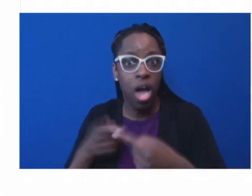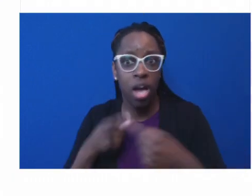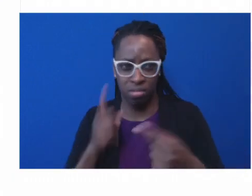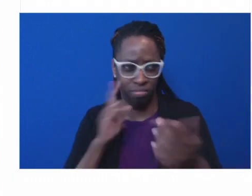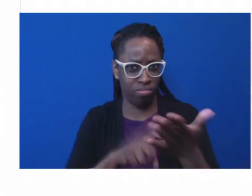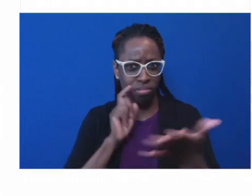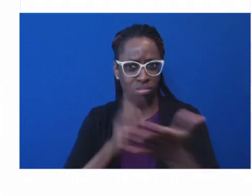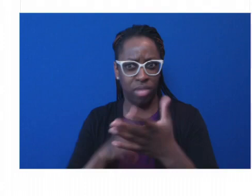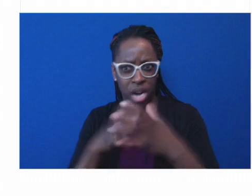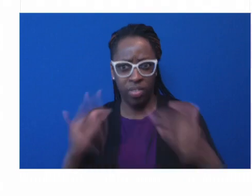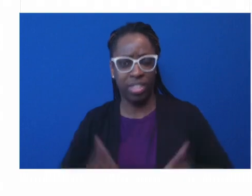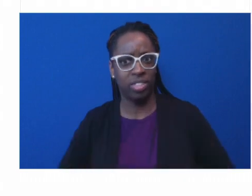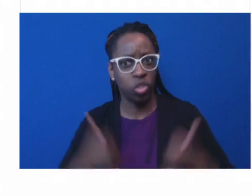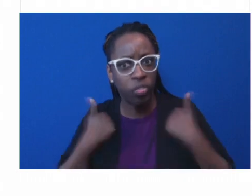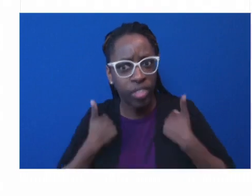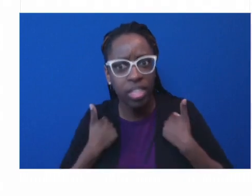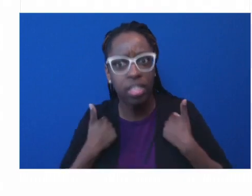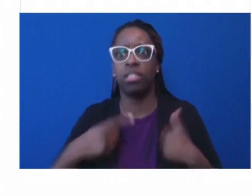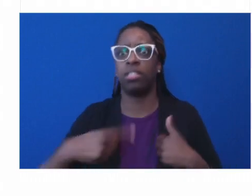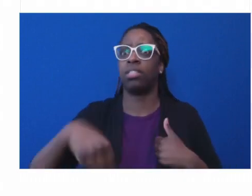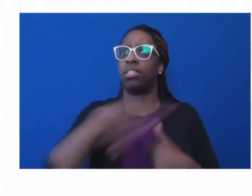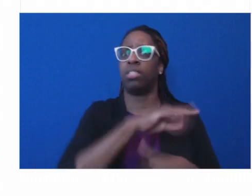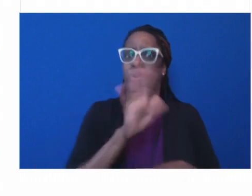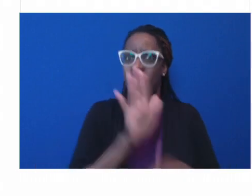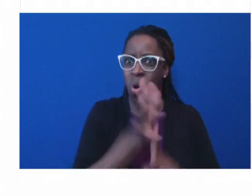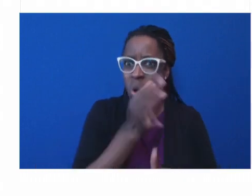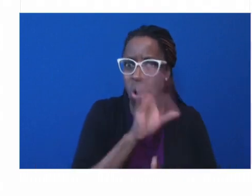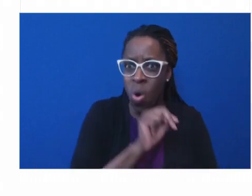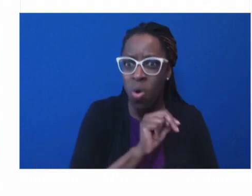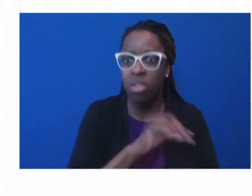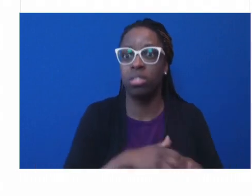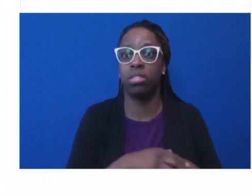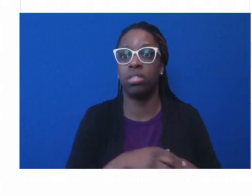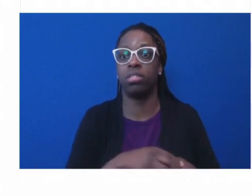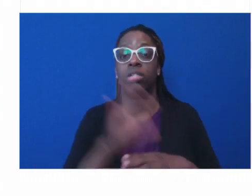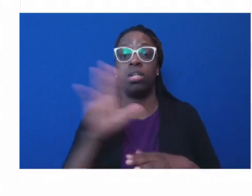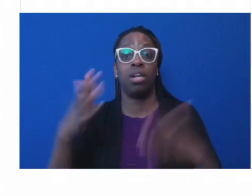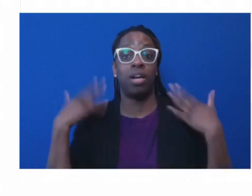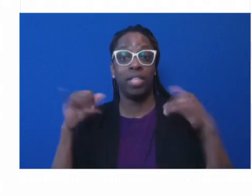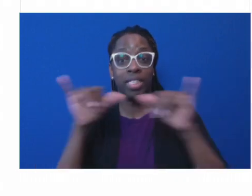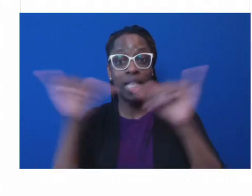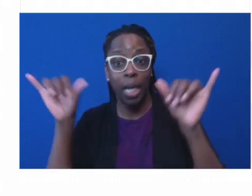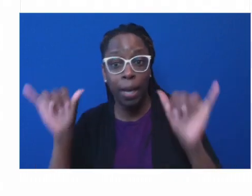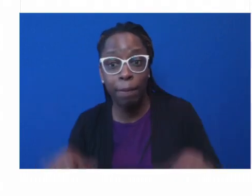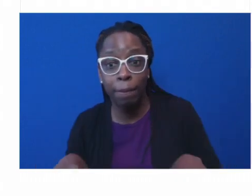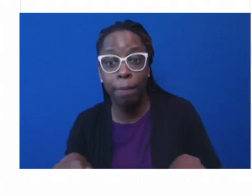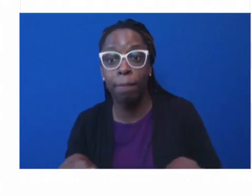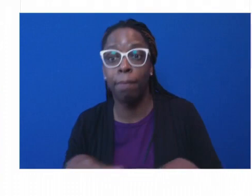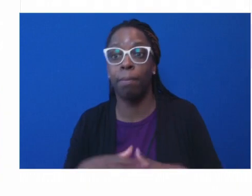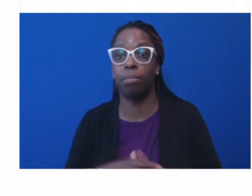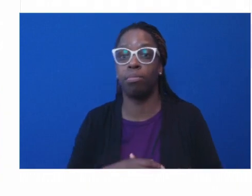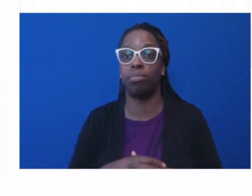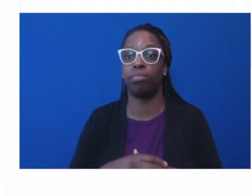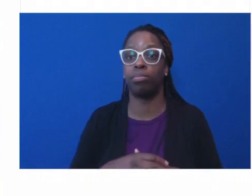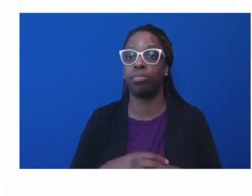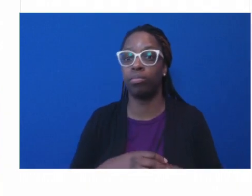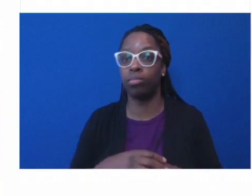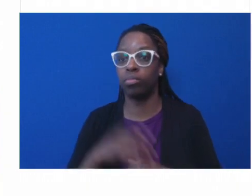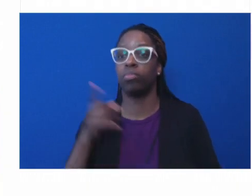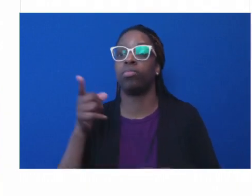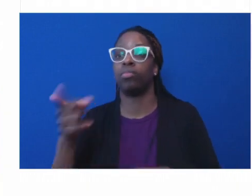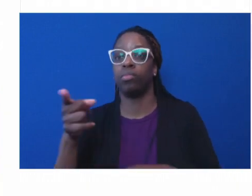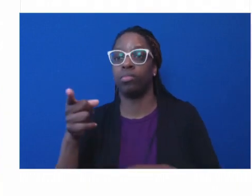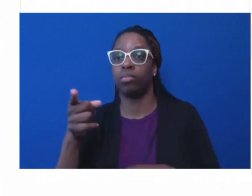earlier, health systems partner with local groups to work on the problem together as they did from COVID. Let's just take research. Just